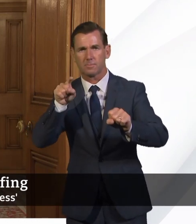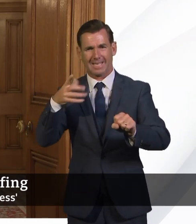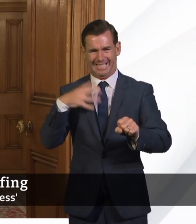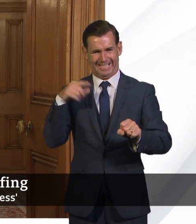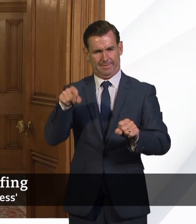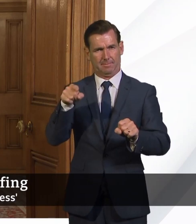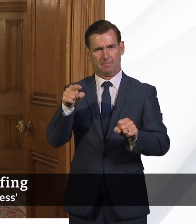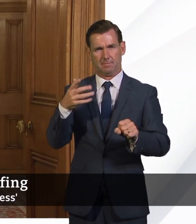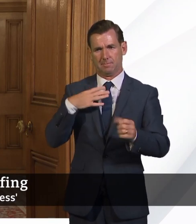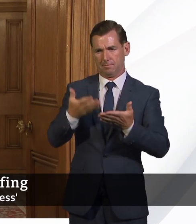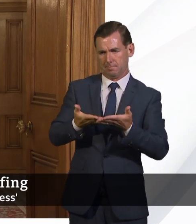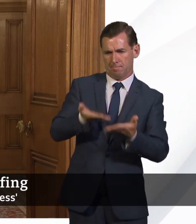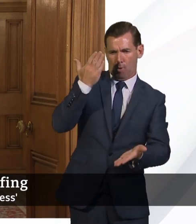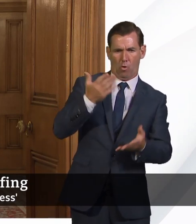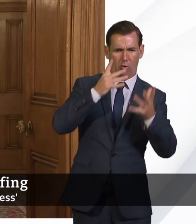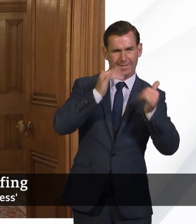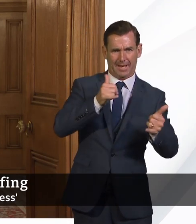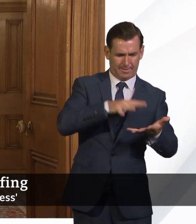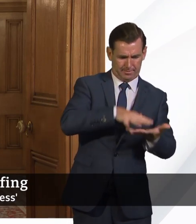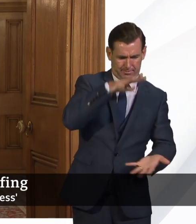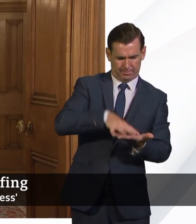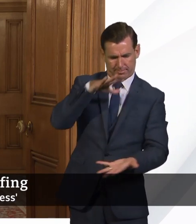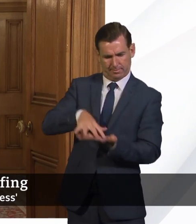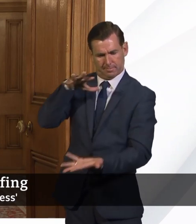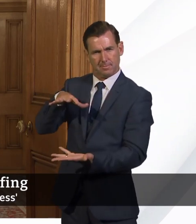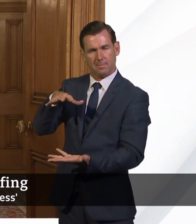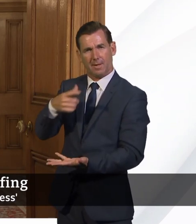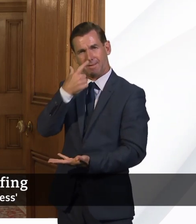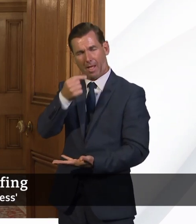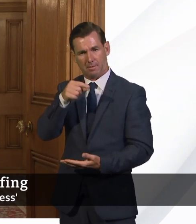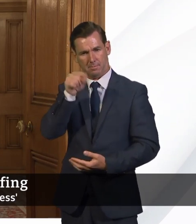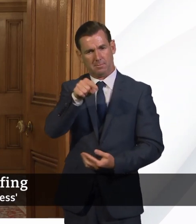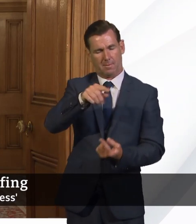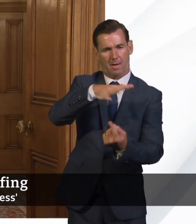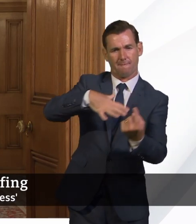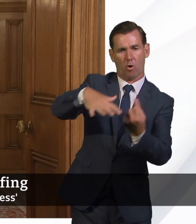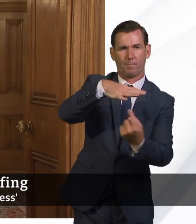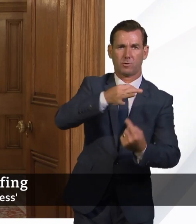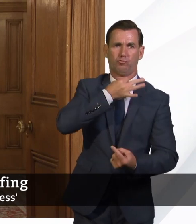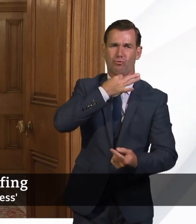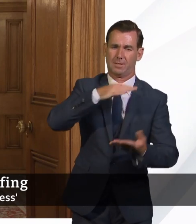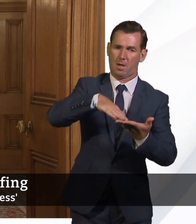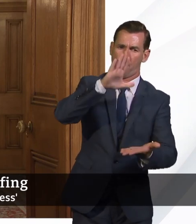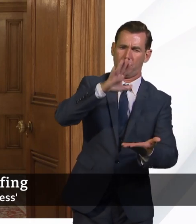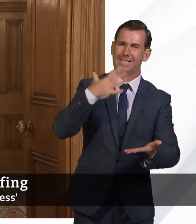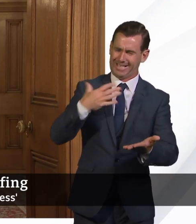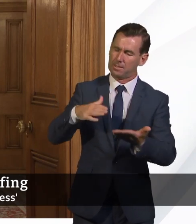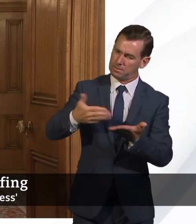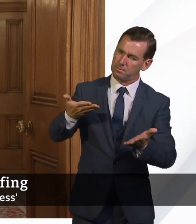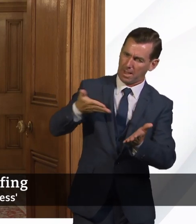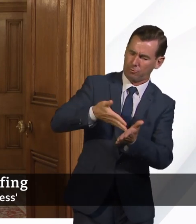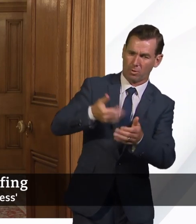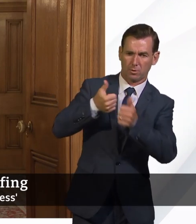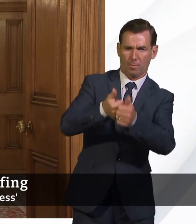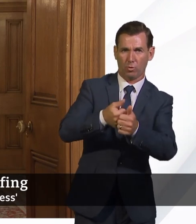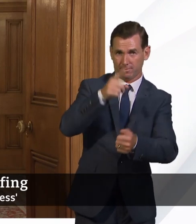able to ramp up the amount of testing that people in that environment are getting, as you rightly point out, disproportionately served by